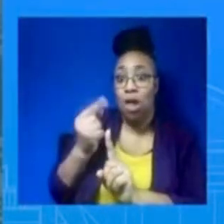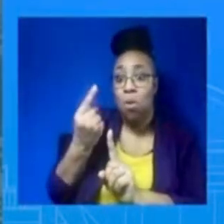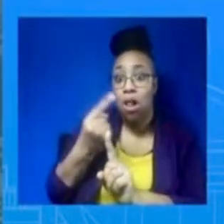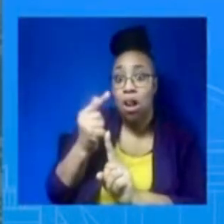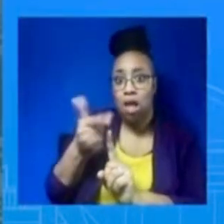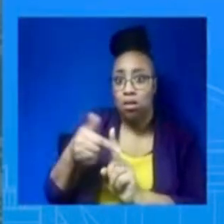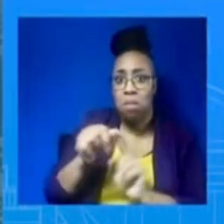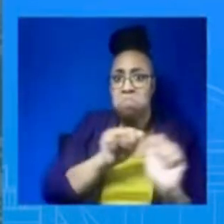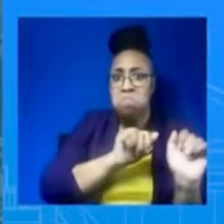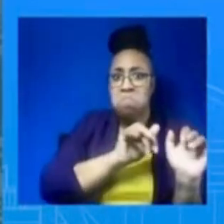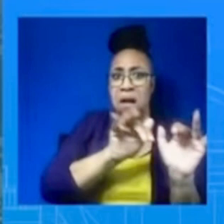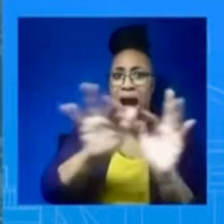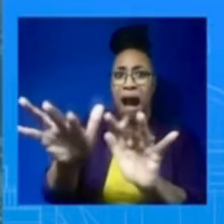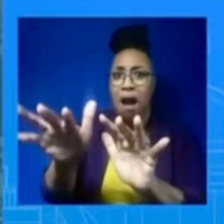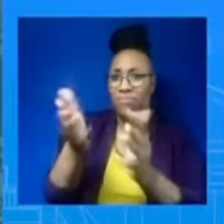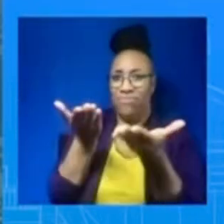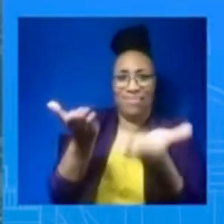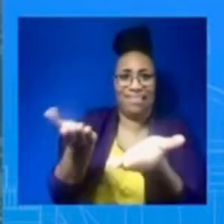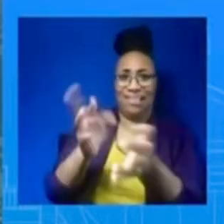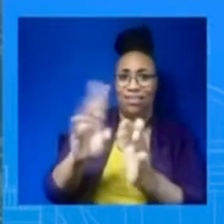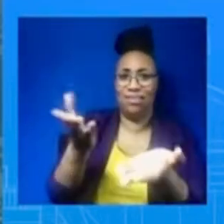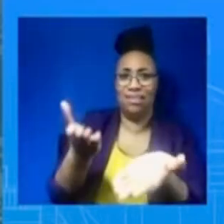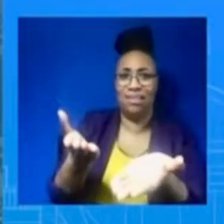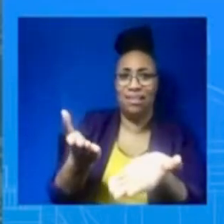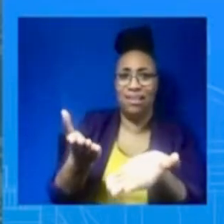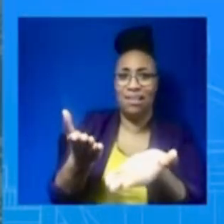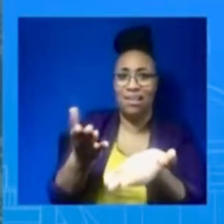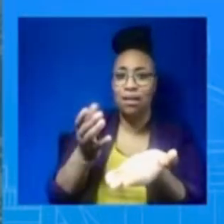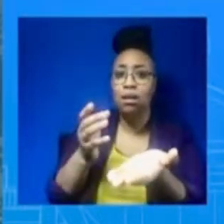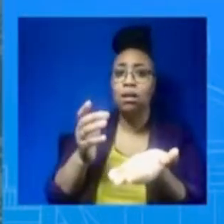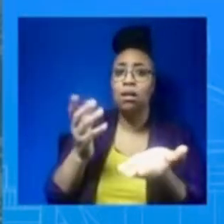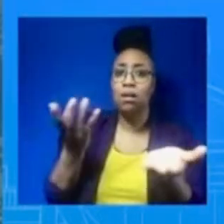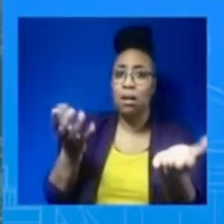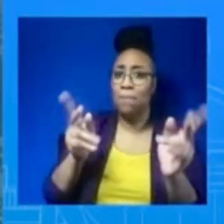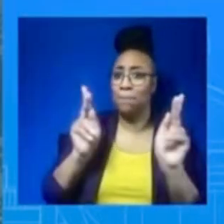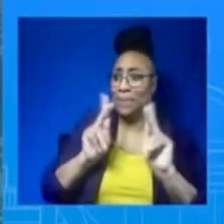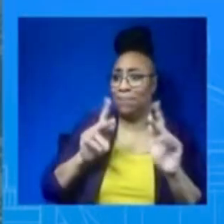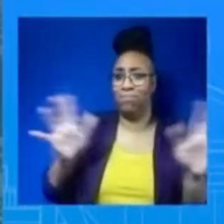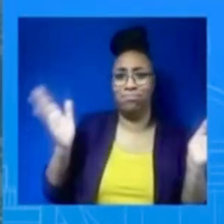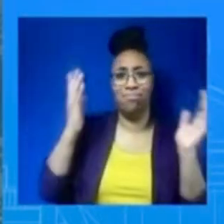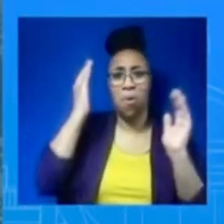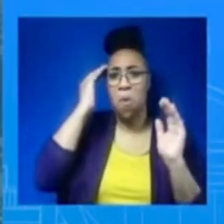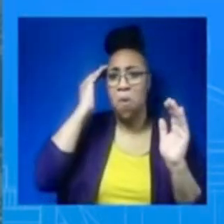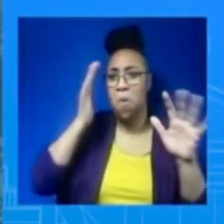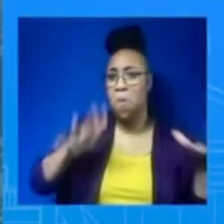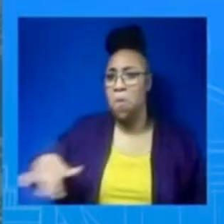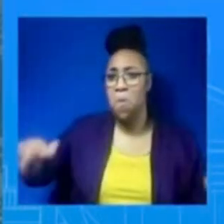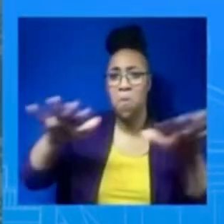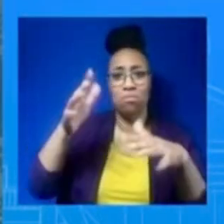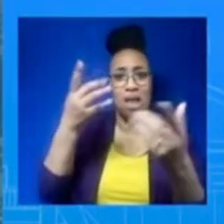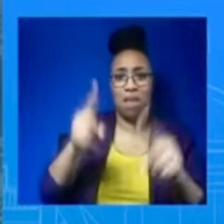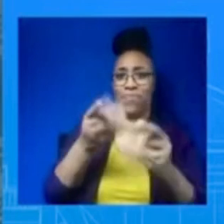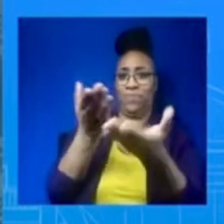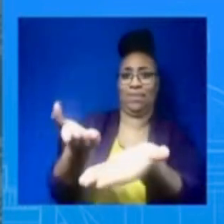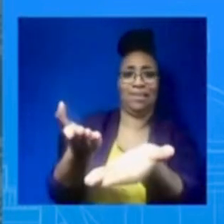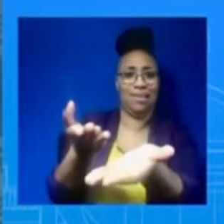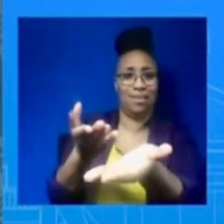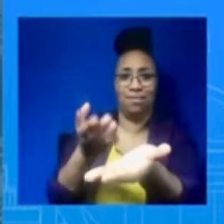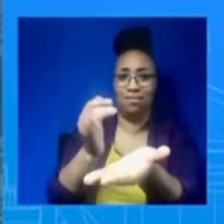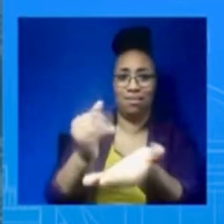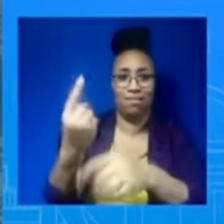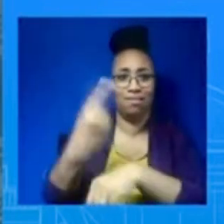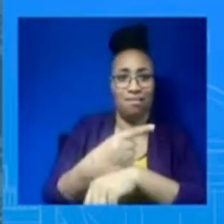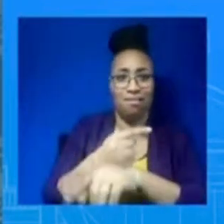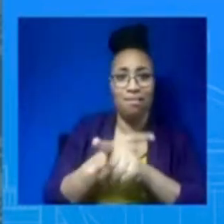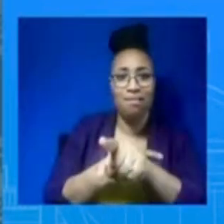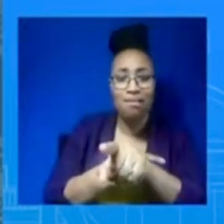we did take action and folks were on the ground. So it is like multiple federal agency. Again, we're